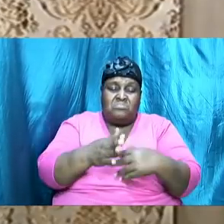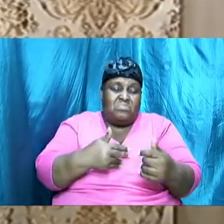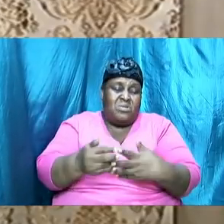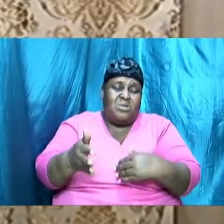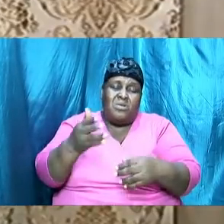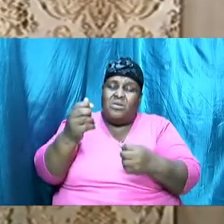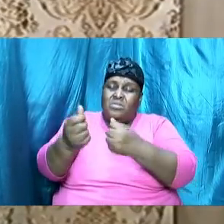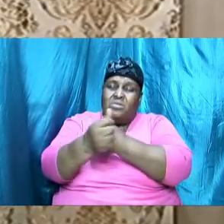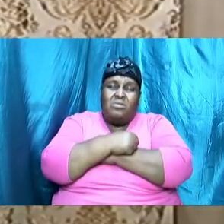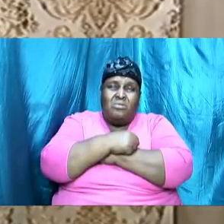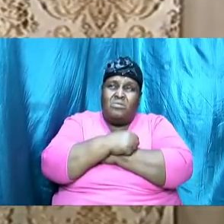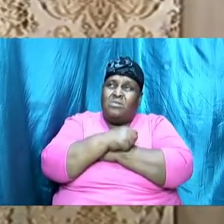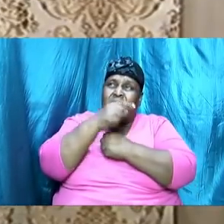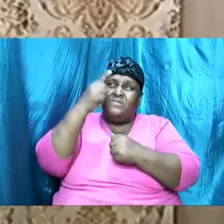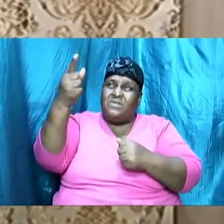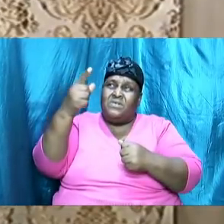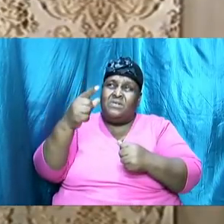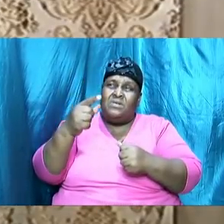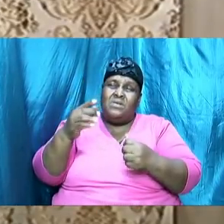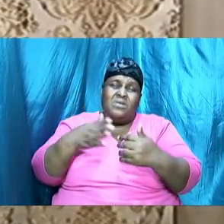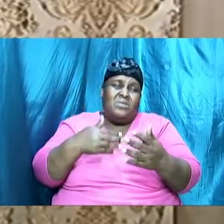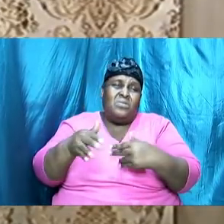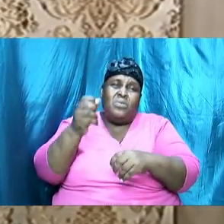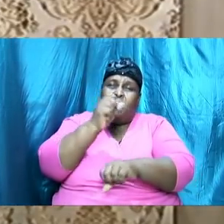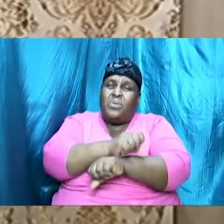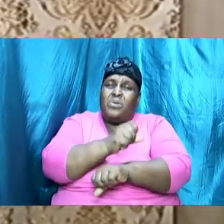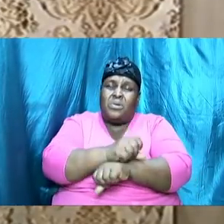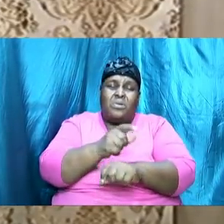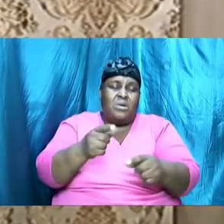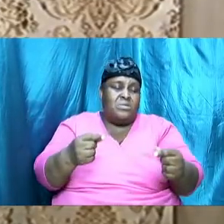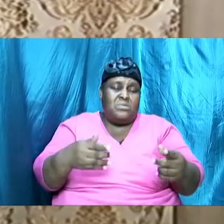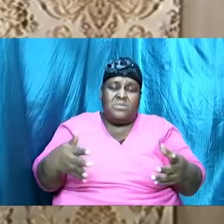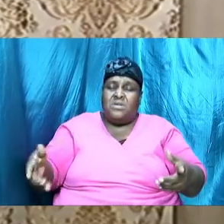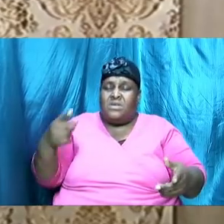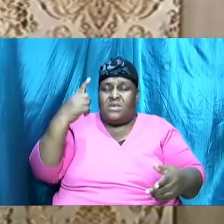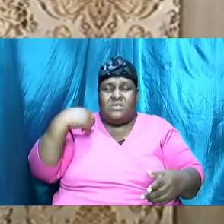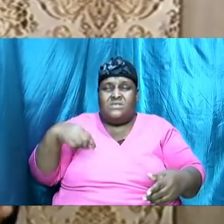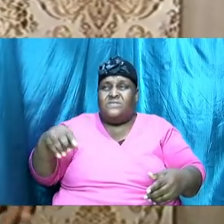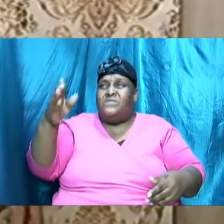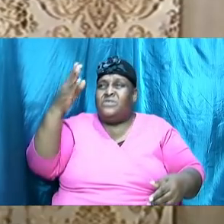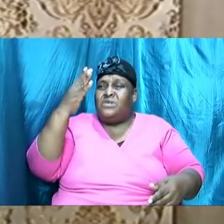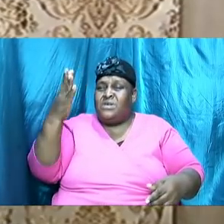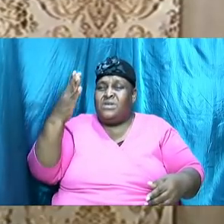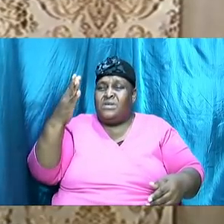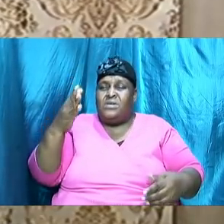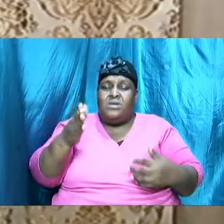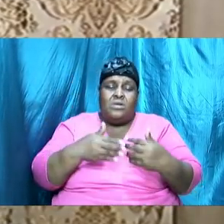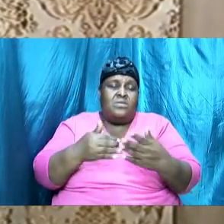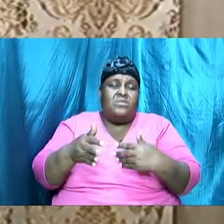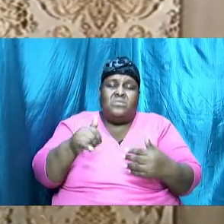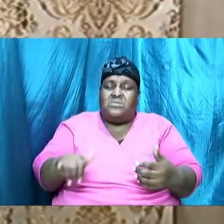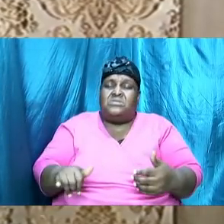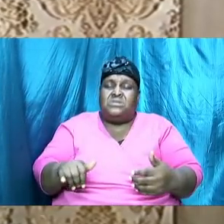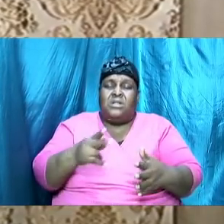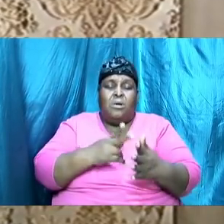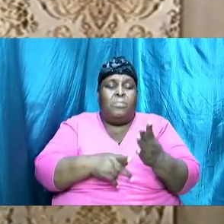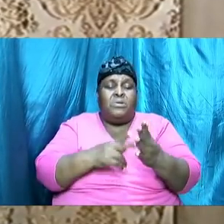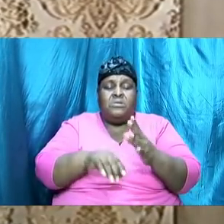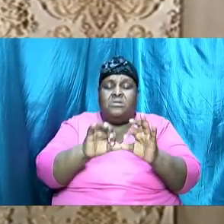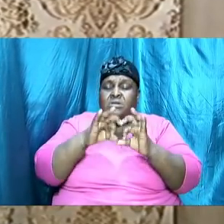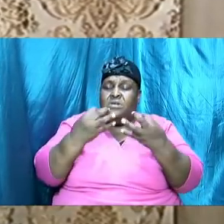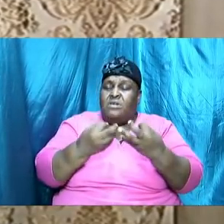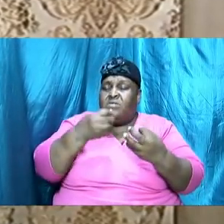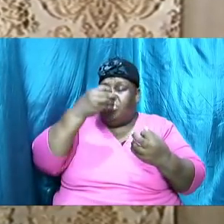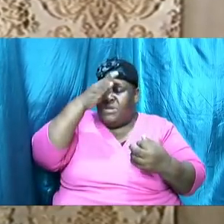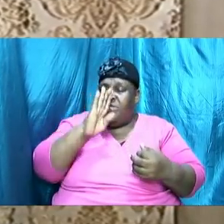though they worked though they still did things for him though they still were a part of the church the fact is